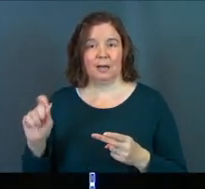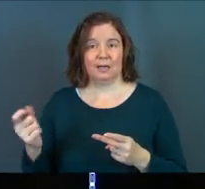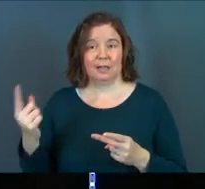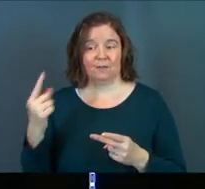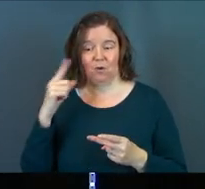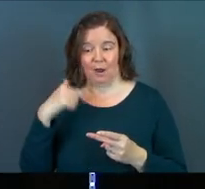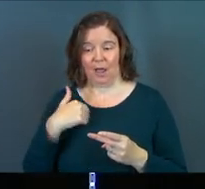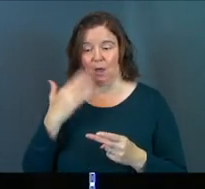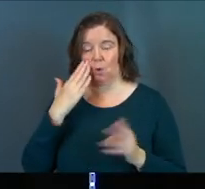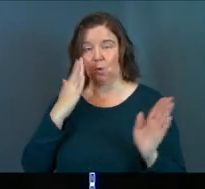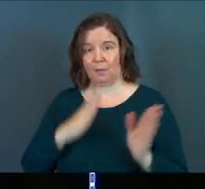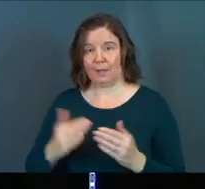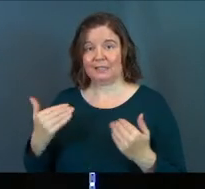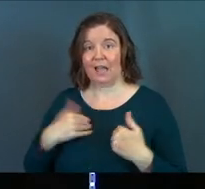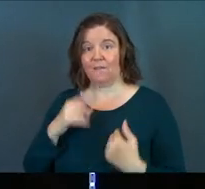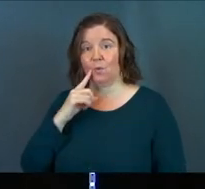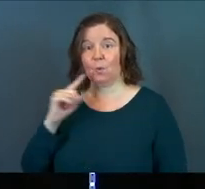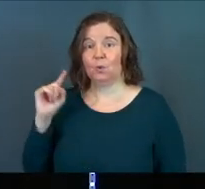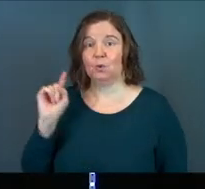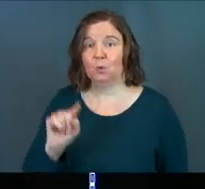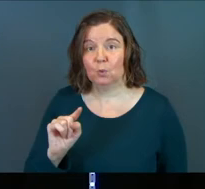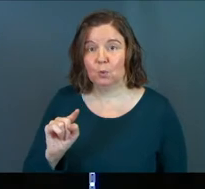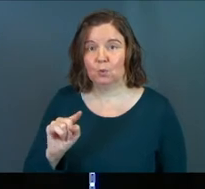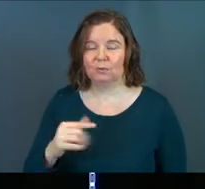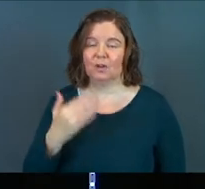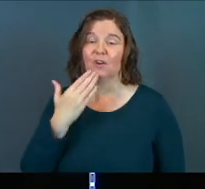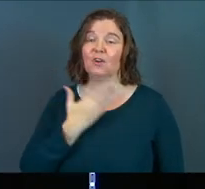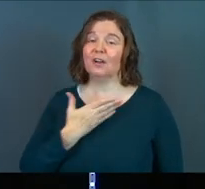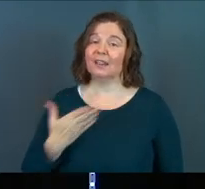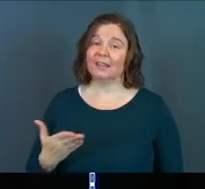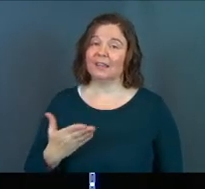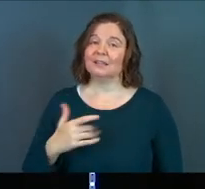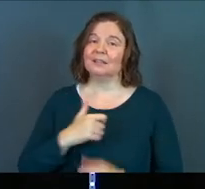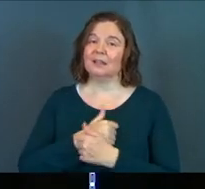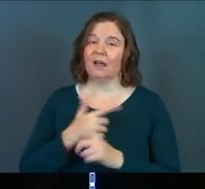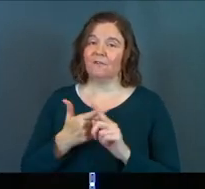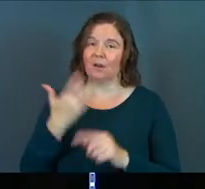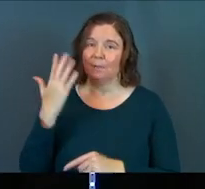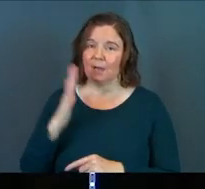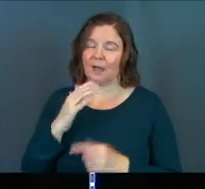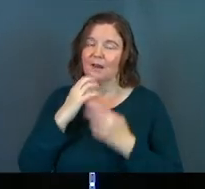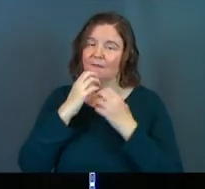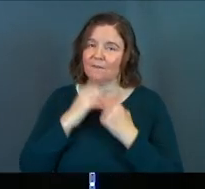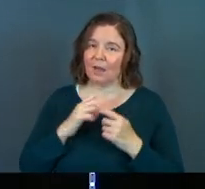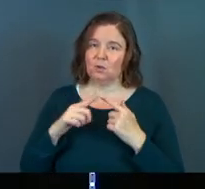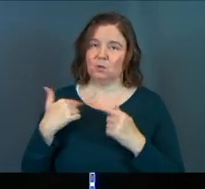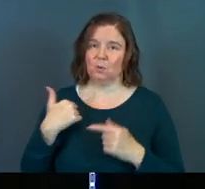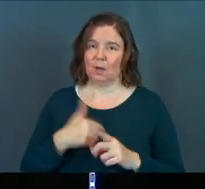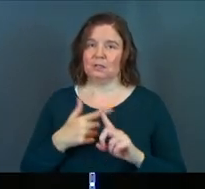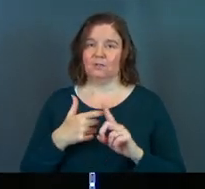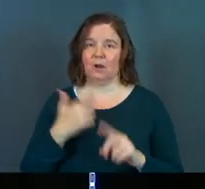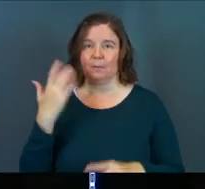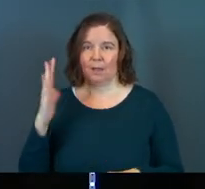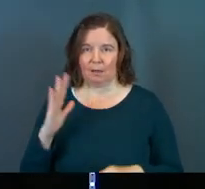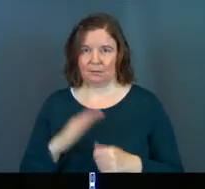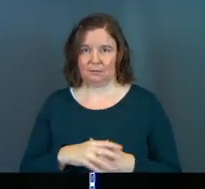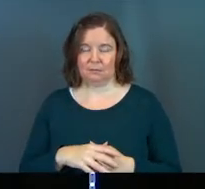for I know the plans I have for you. Good things, love from God, value to us from God.